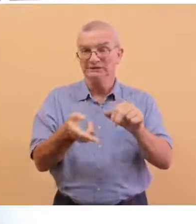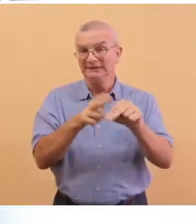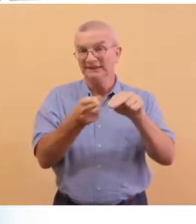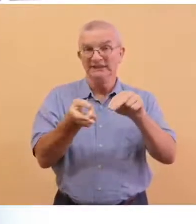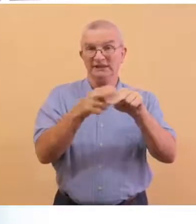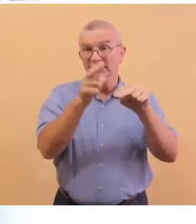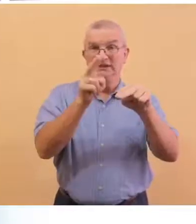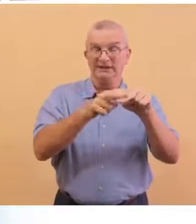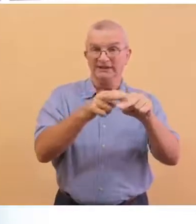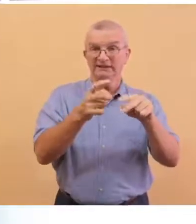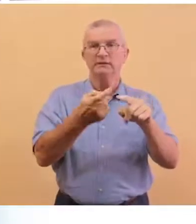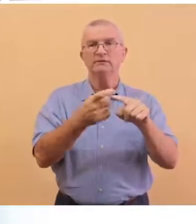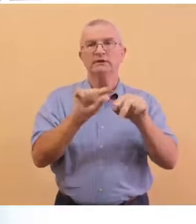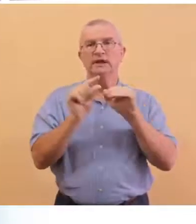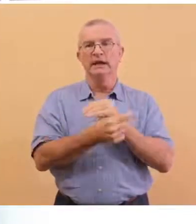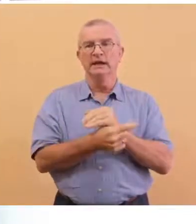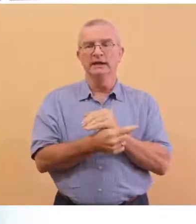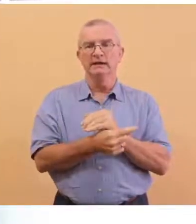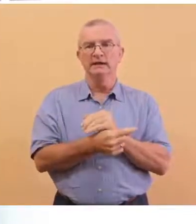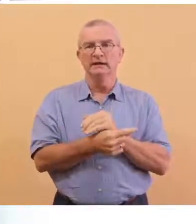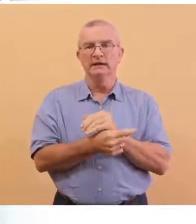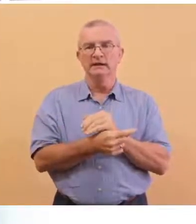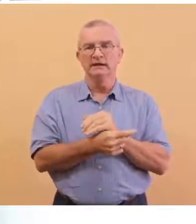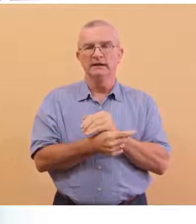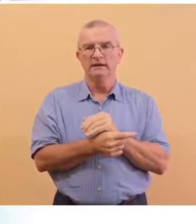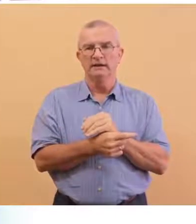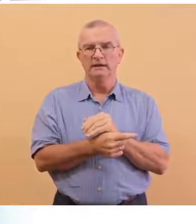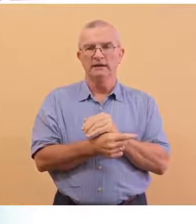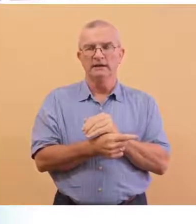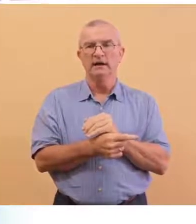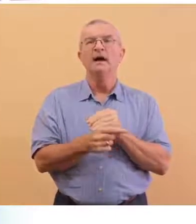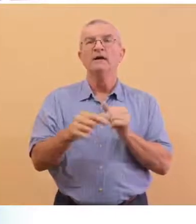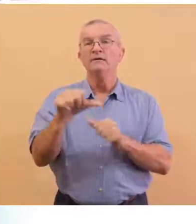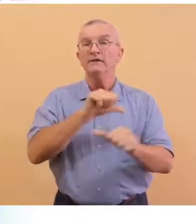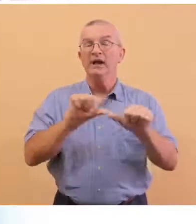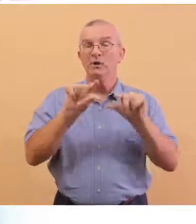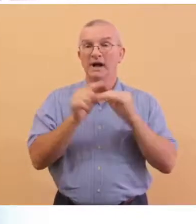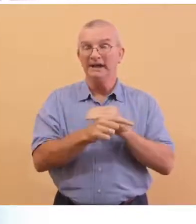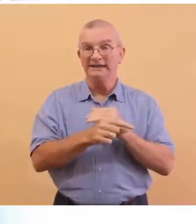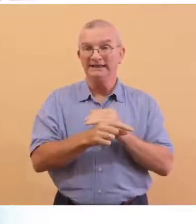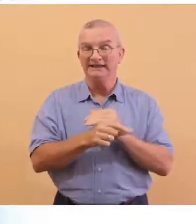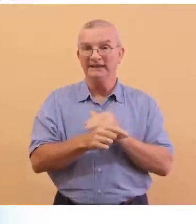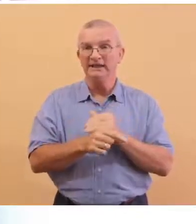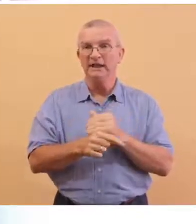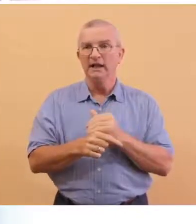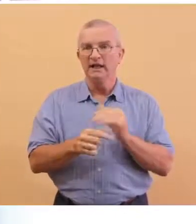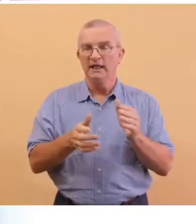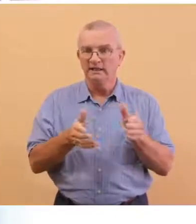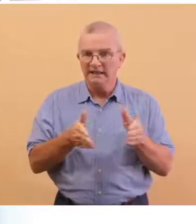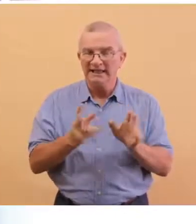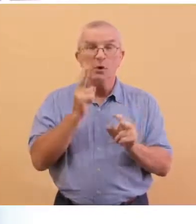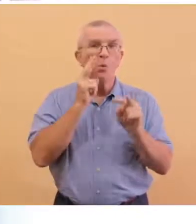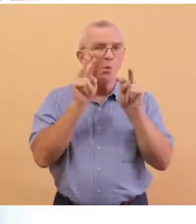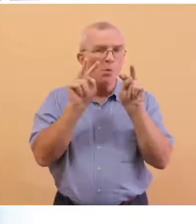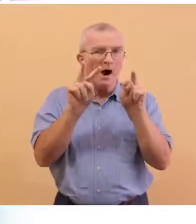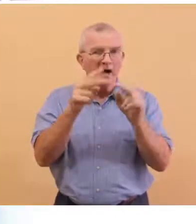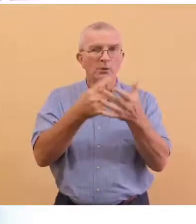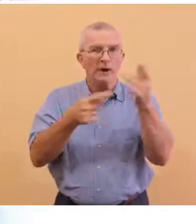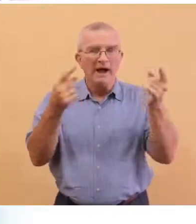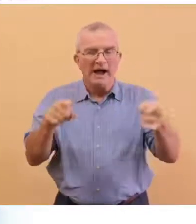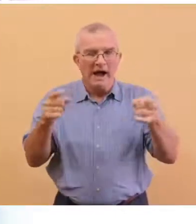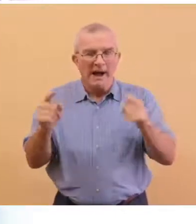locally of our cases. Fellow Guyanese, let us not close our eyes to what is happening